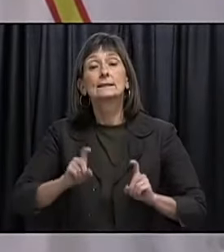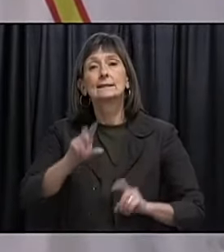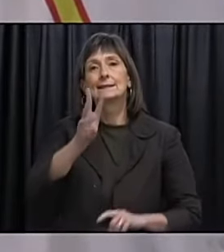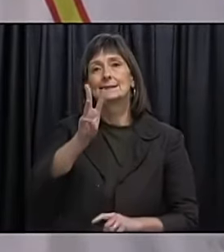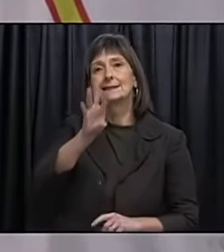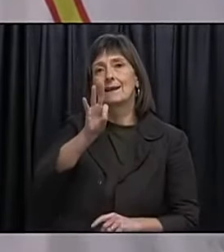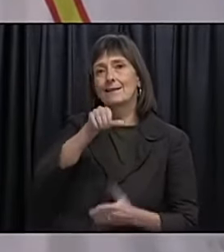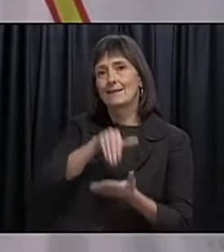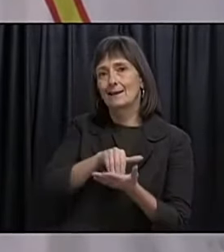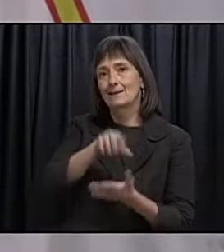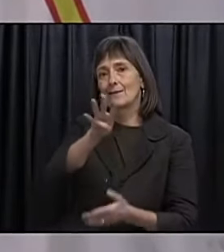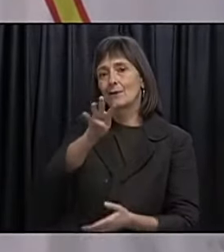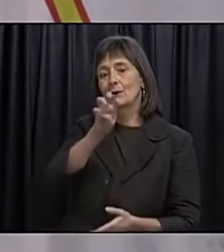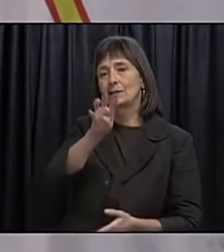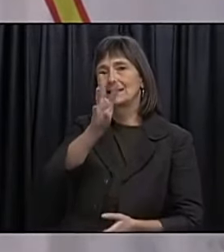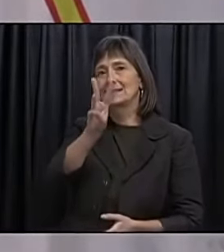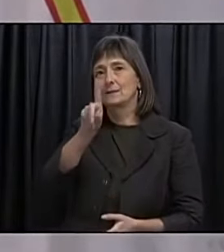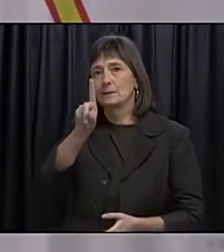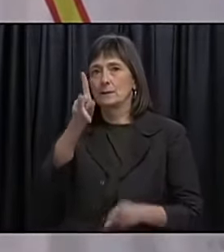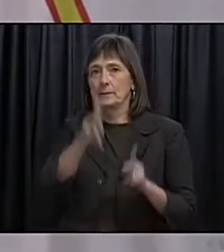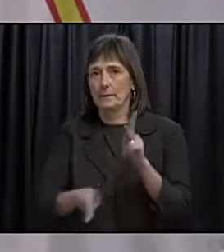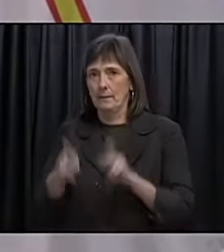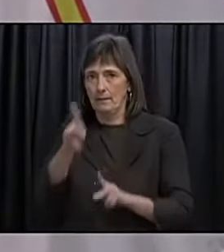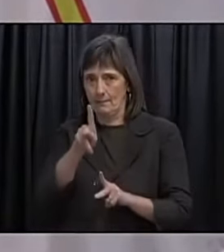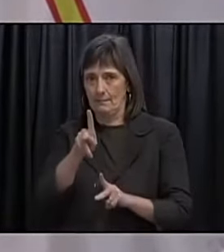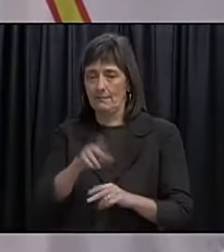69,461 people.